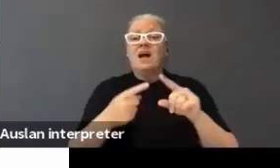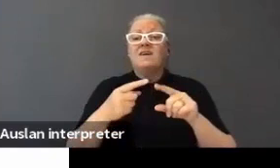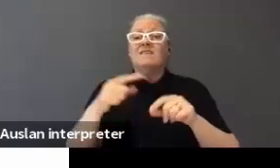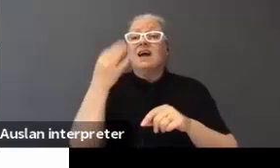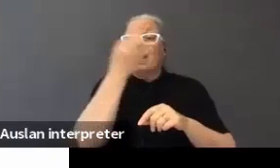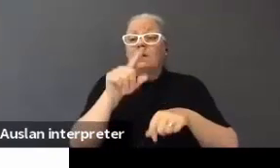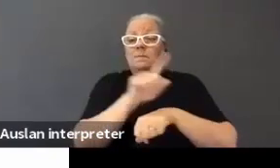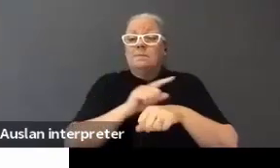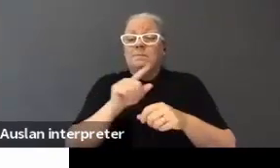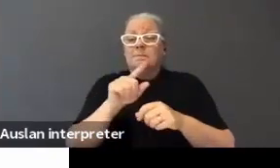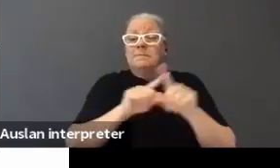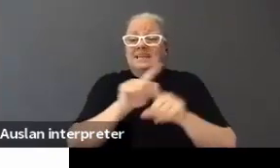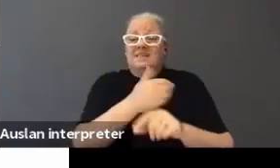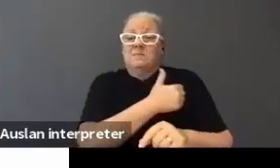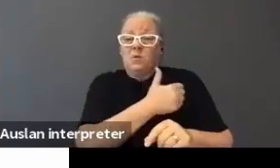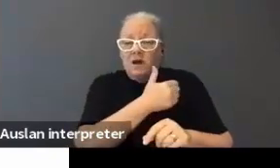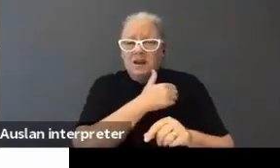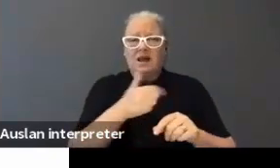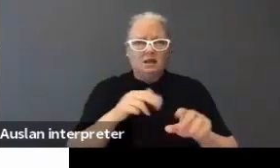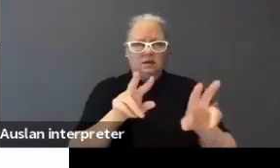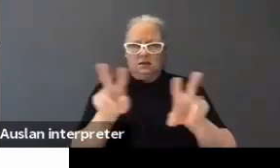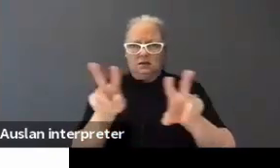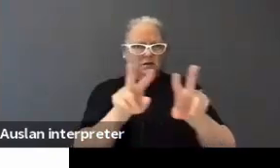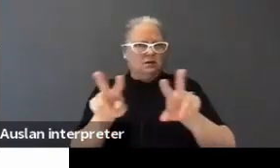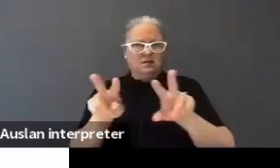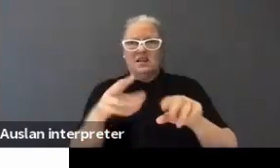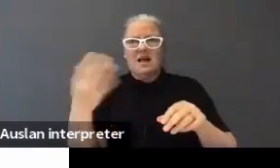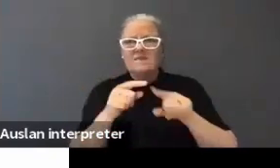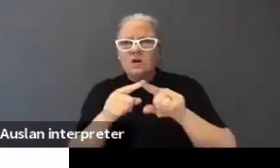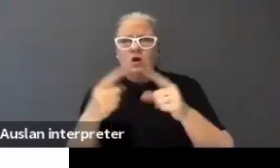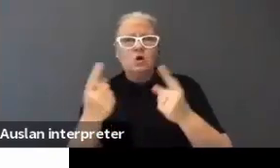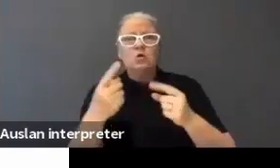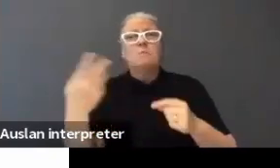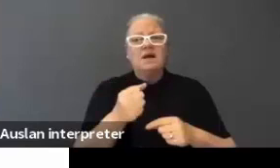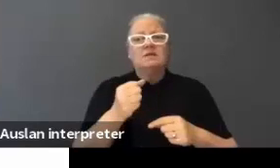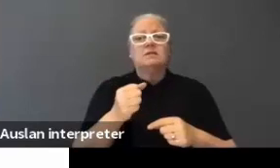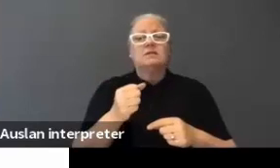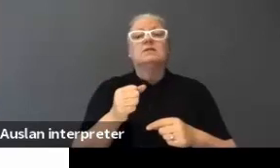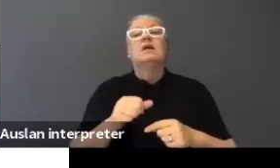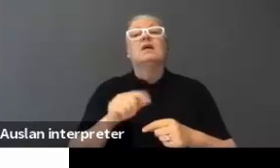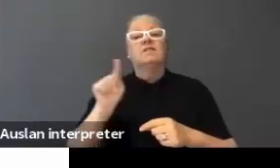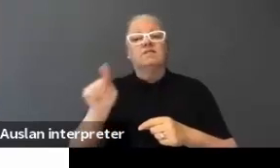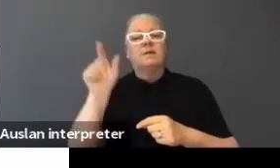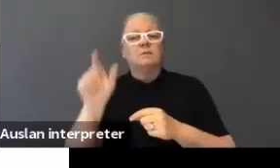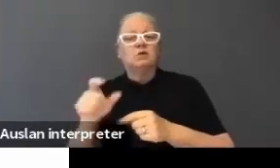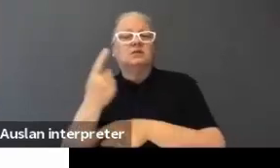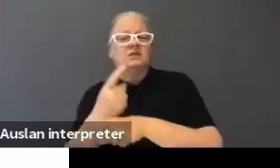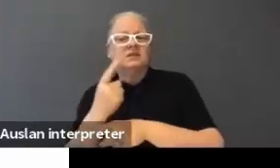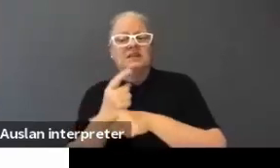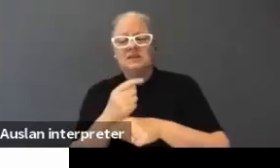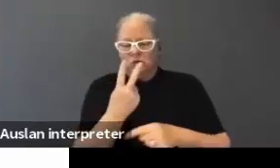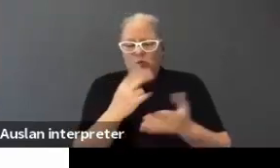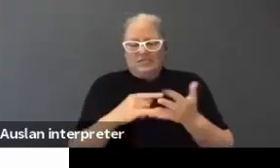morning and, you know, I made sure that you have to say who's speaking. It lasts two seconds and, you know,